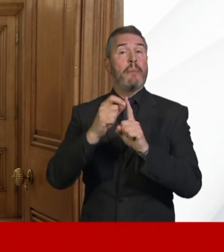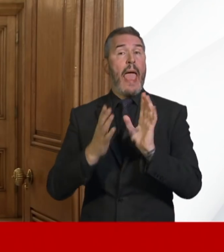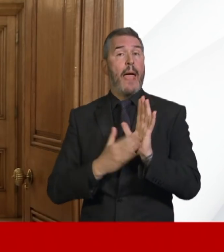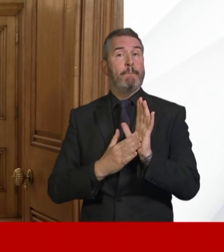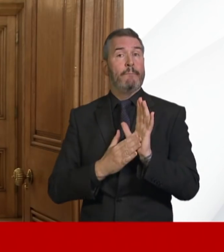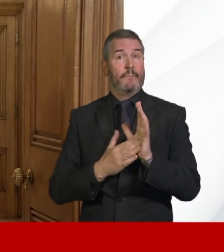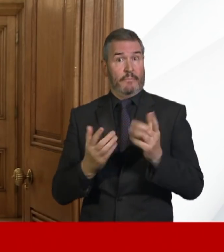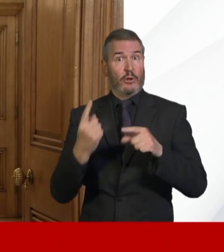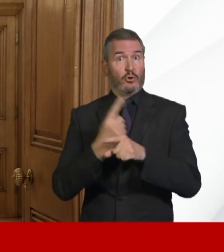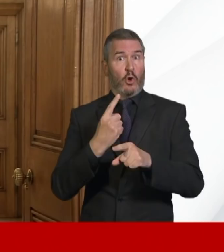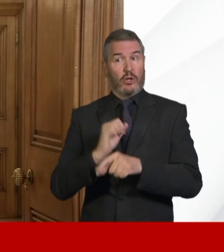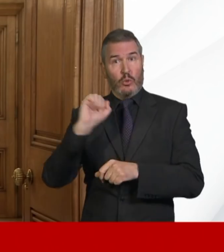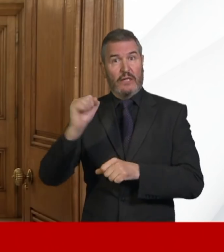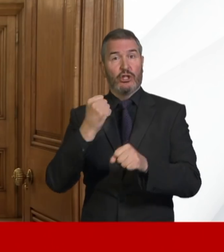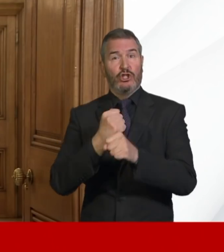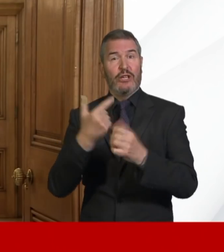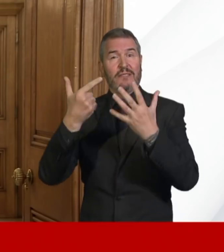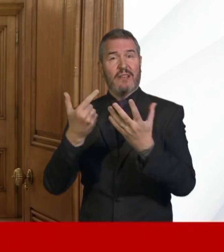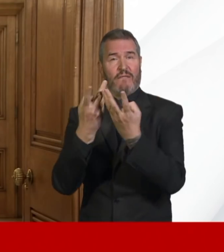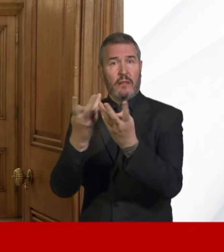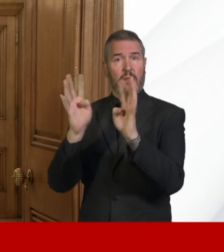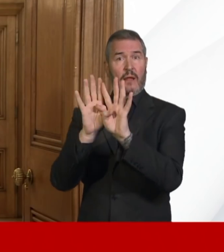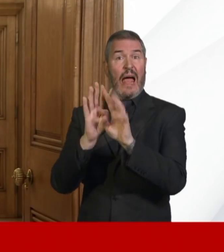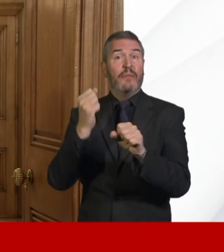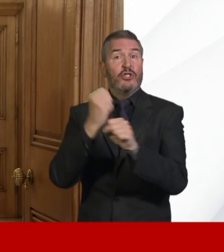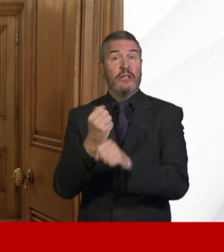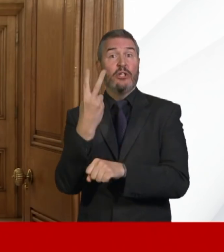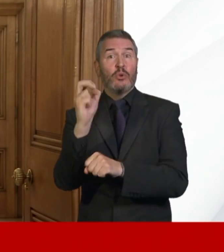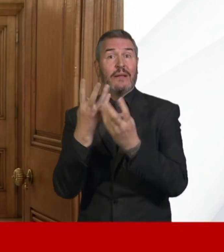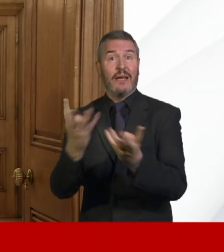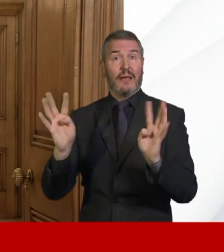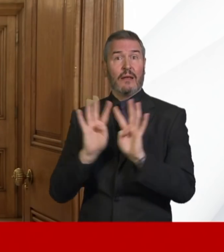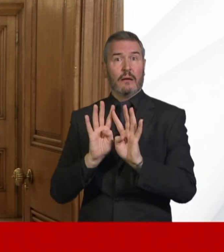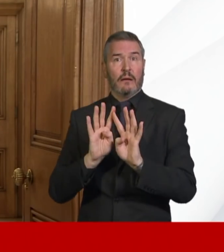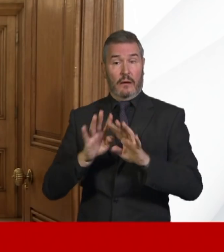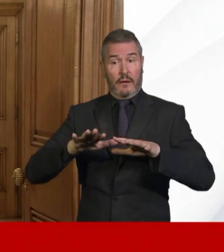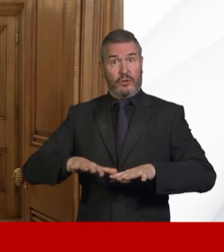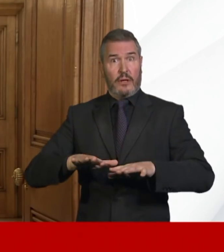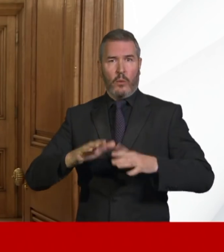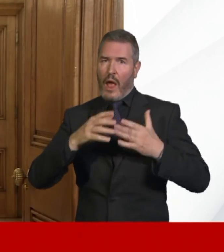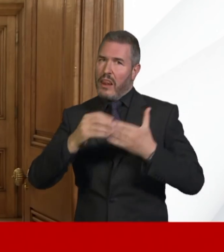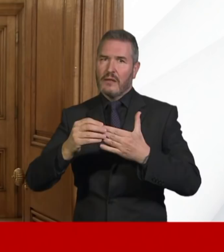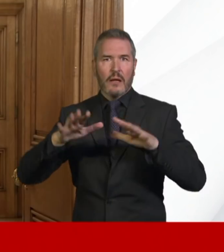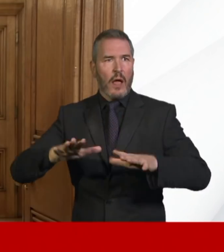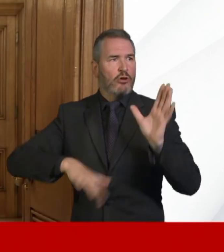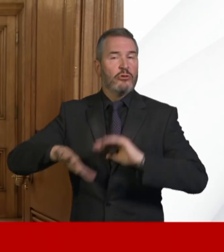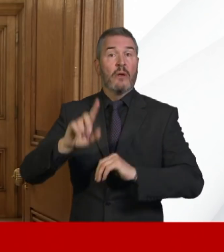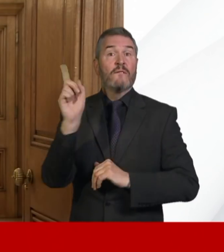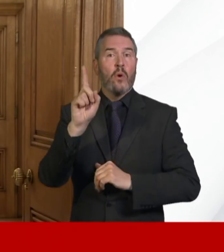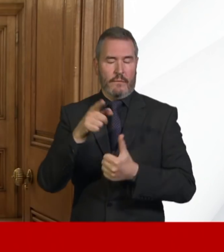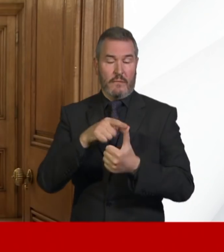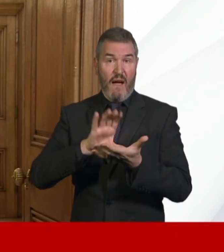counterparts from the G7 and the G20. We are now the world's leading country in offering funding